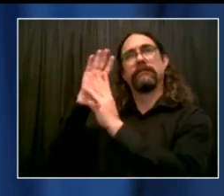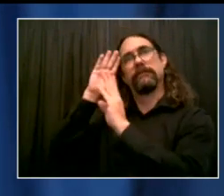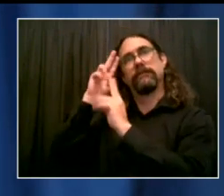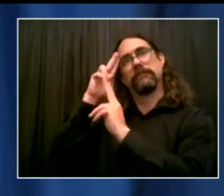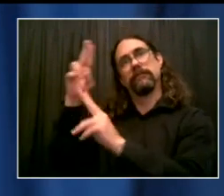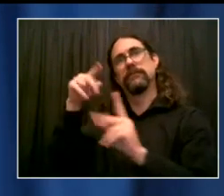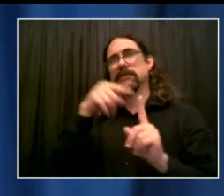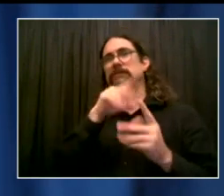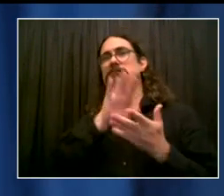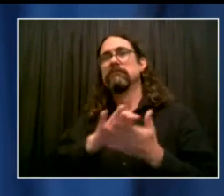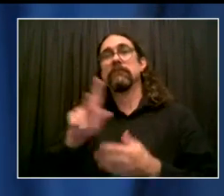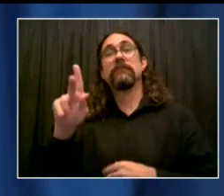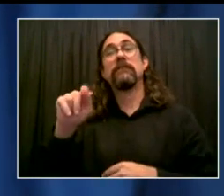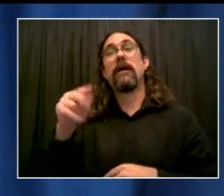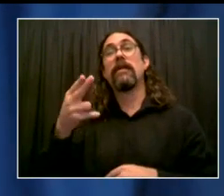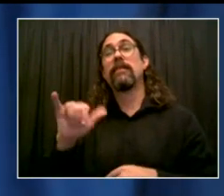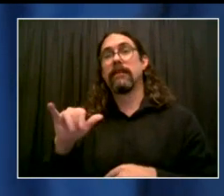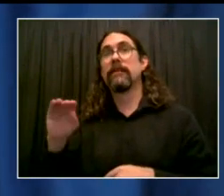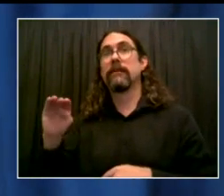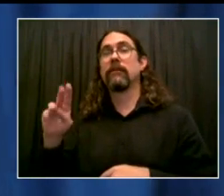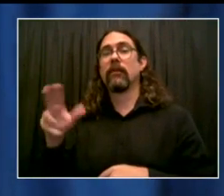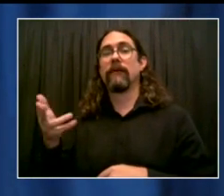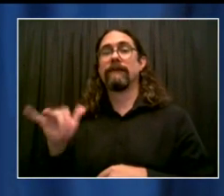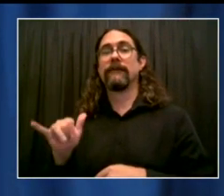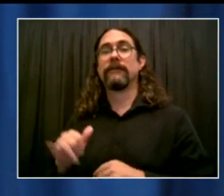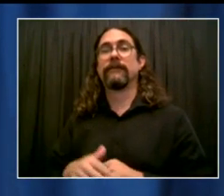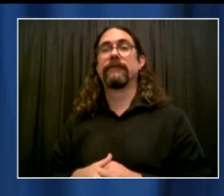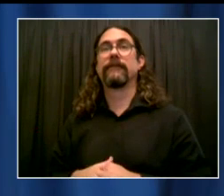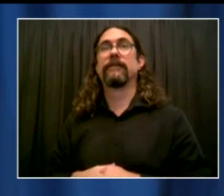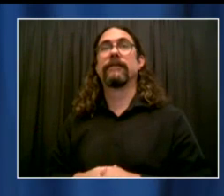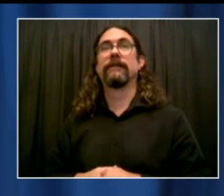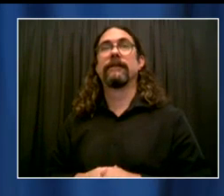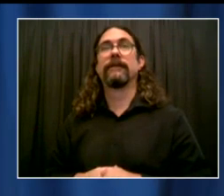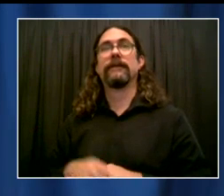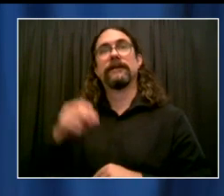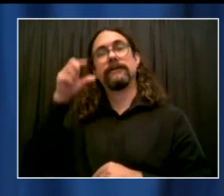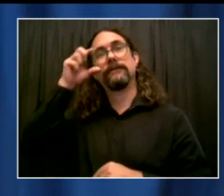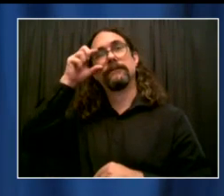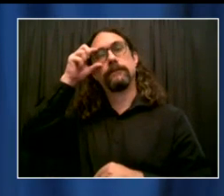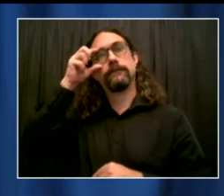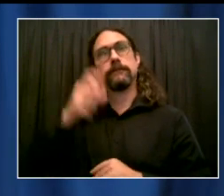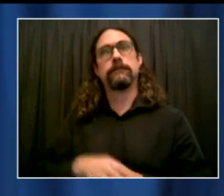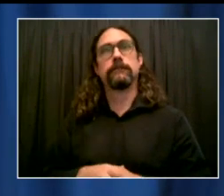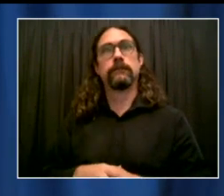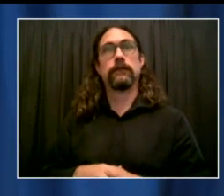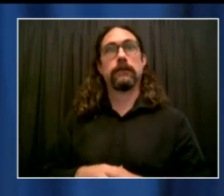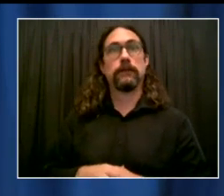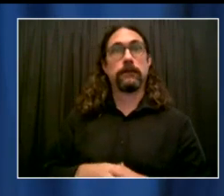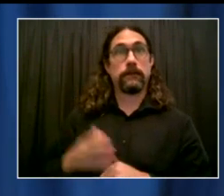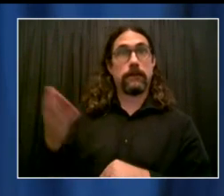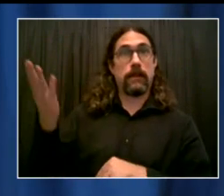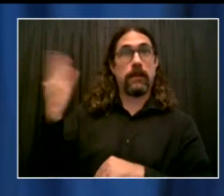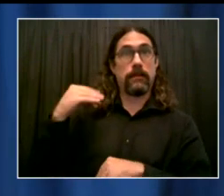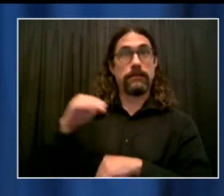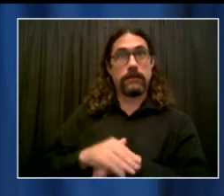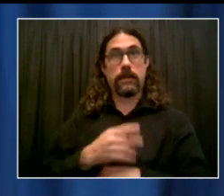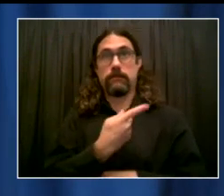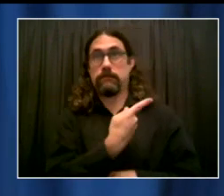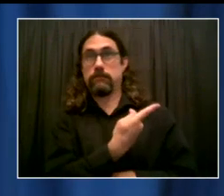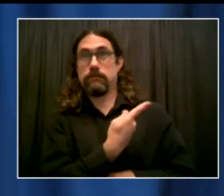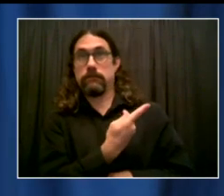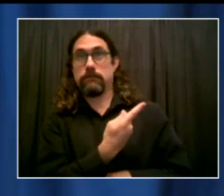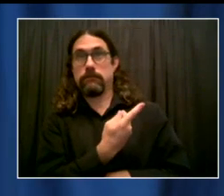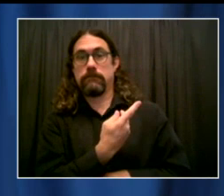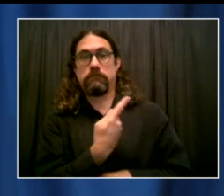As I told you the other night, Mayor, when we were at dinner talking about the possibility of the naming, Mrs. Murphy and I